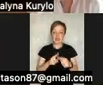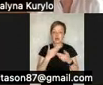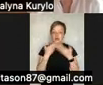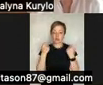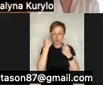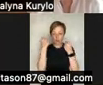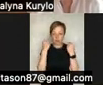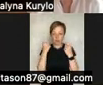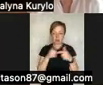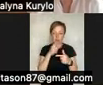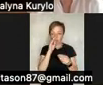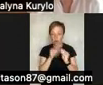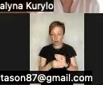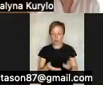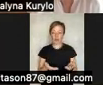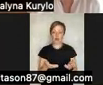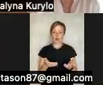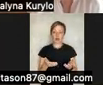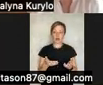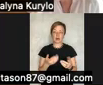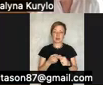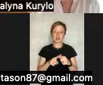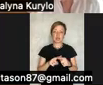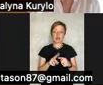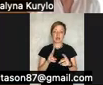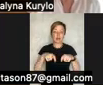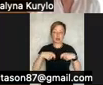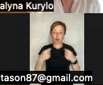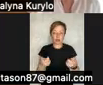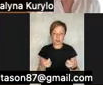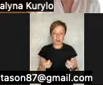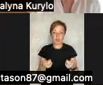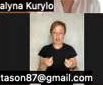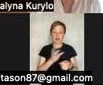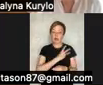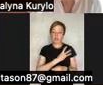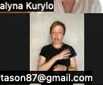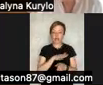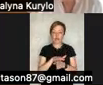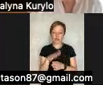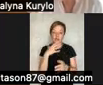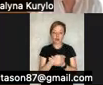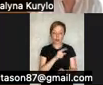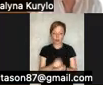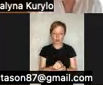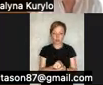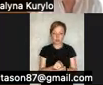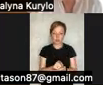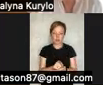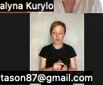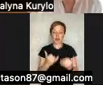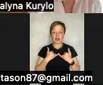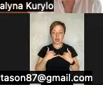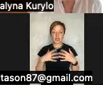families of children with disabilities. It reinforced them and then could increase them. So, this is also about the